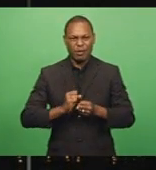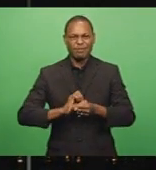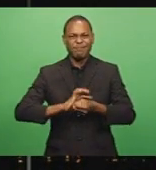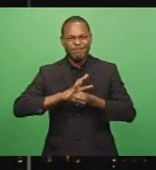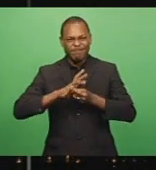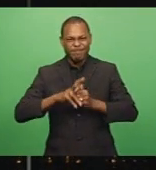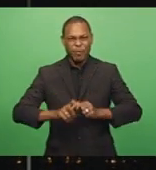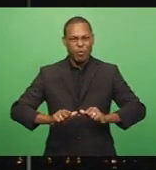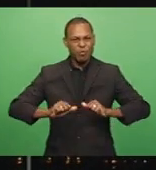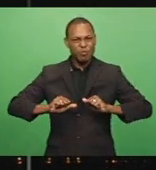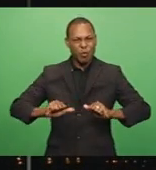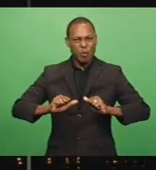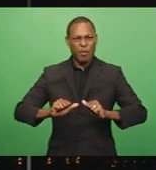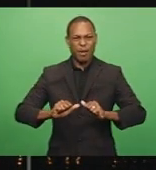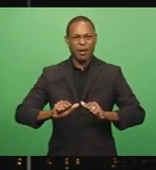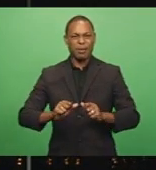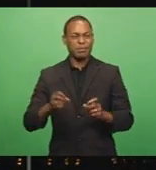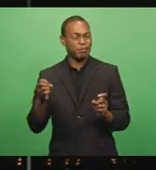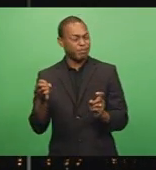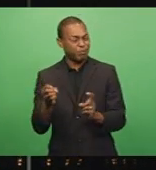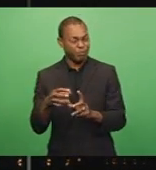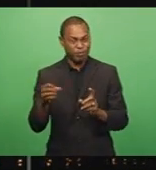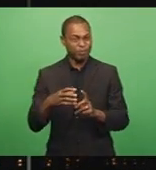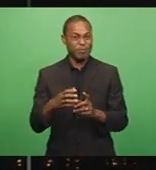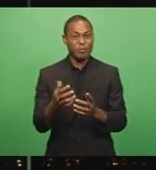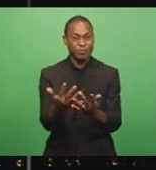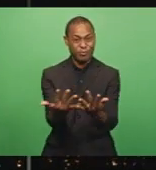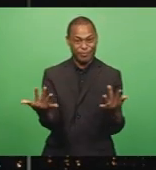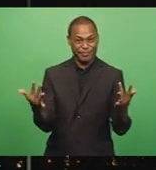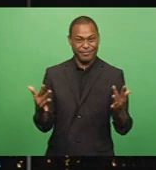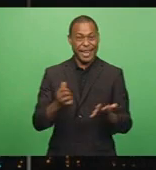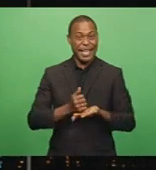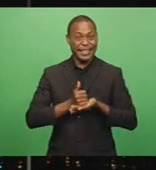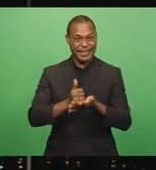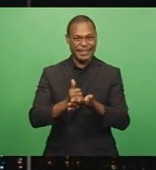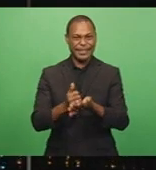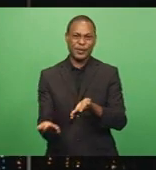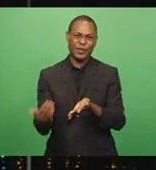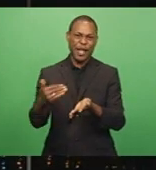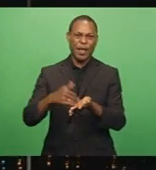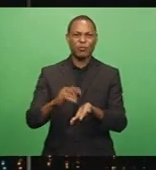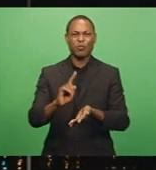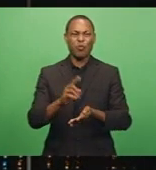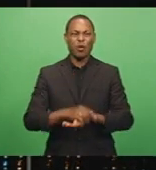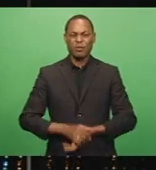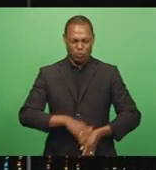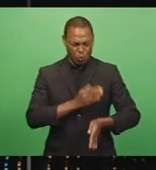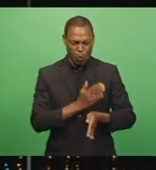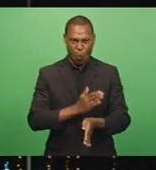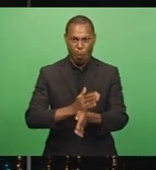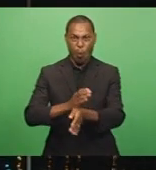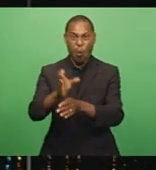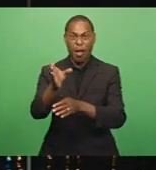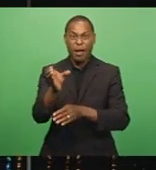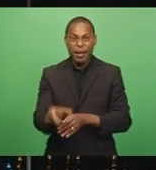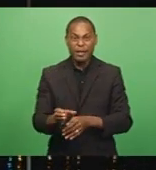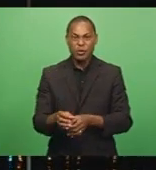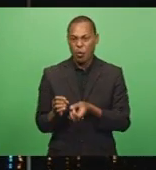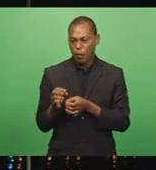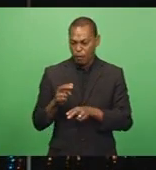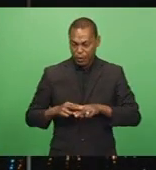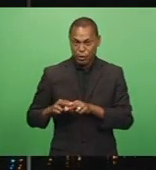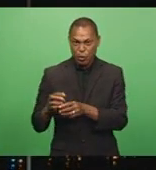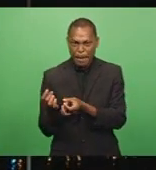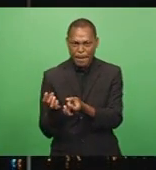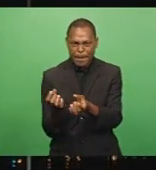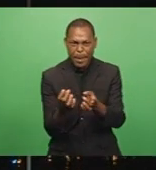particularly the public health systems. He adds it will also equip the frontline workers as Fiji prepares to step through